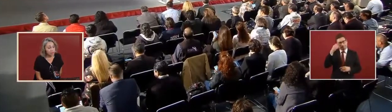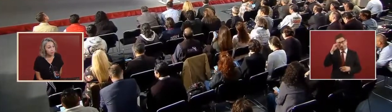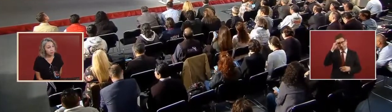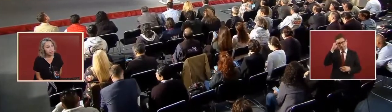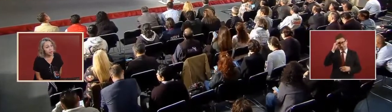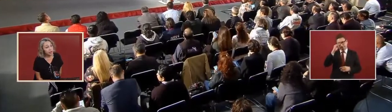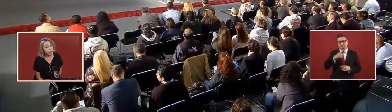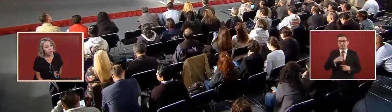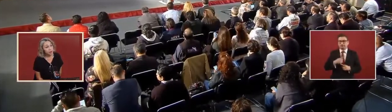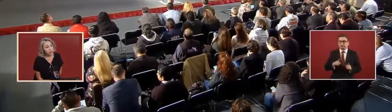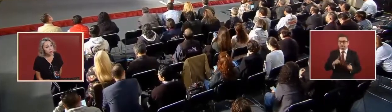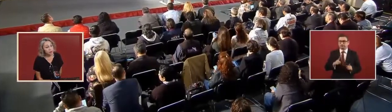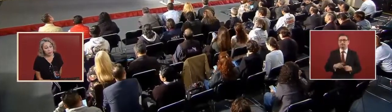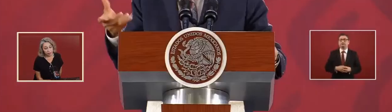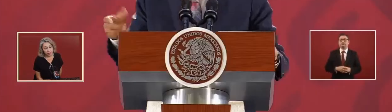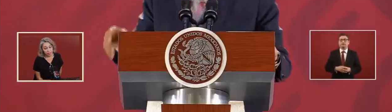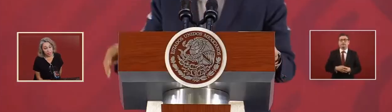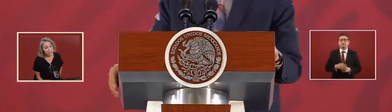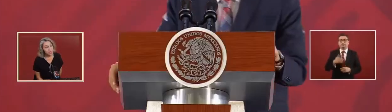it's not very expensive